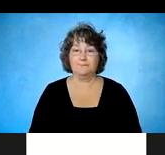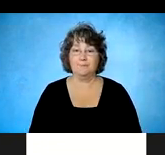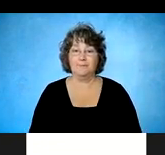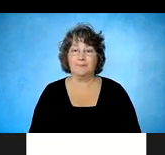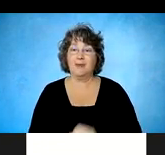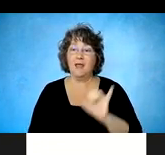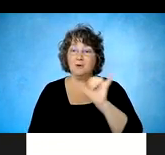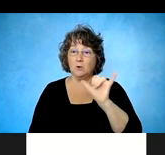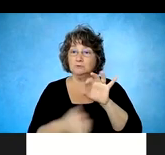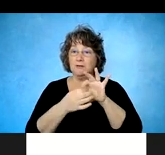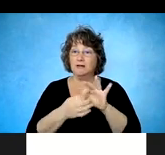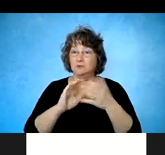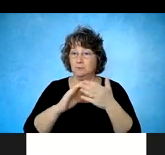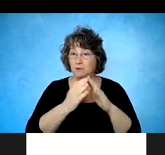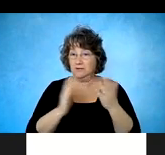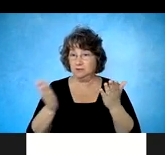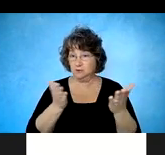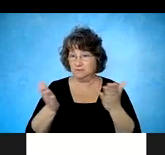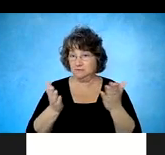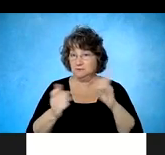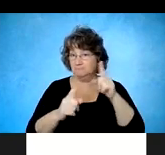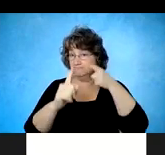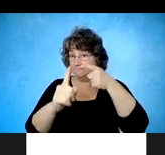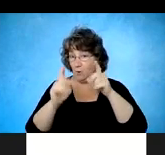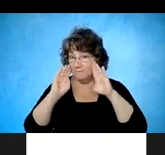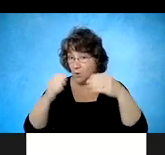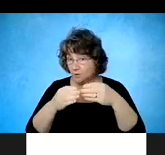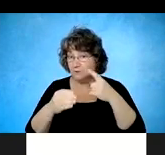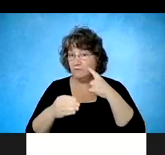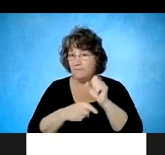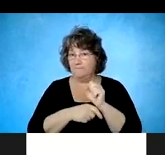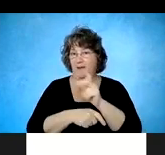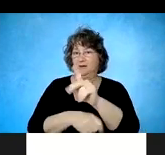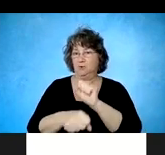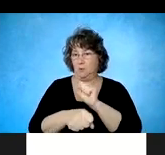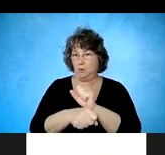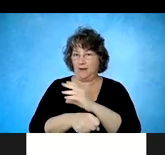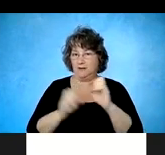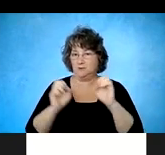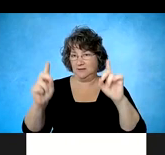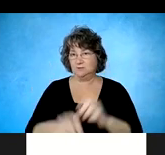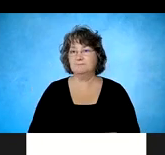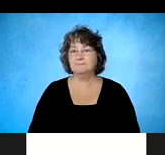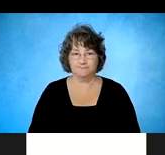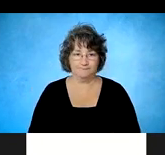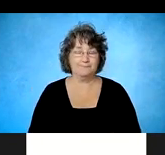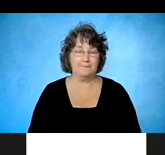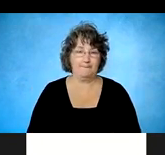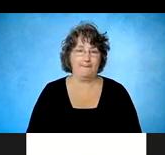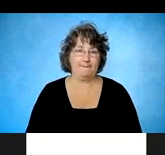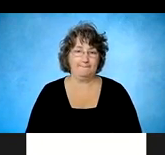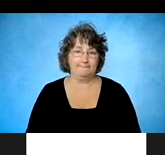being on return to work and return to education. Next slide, please. Next slide,